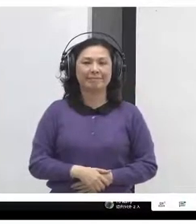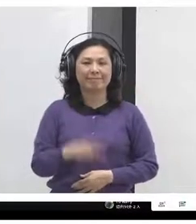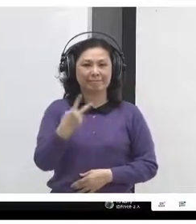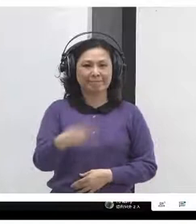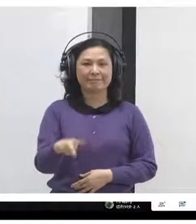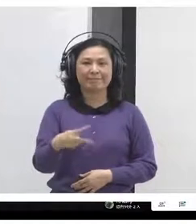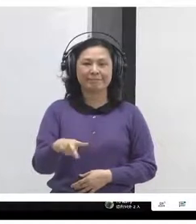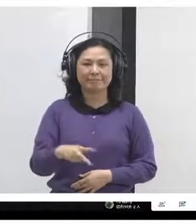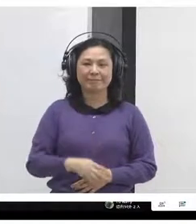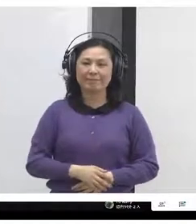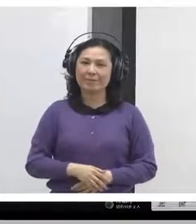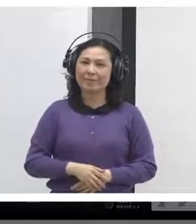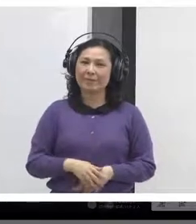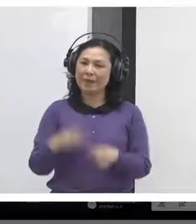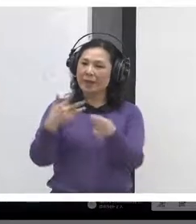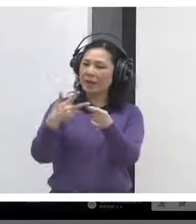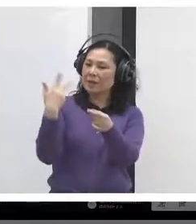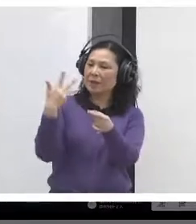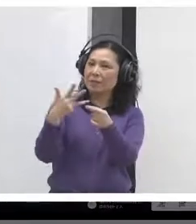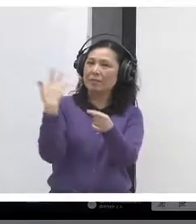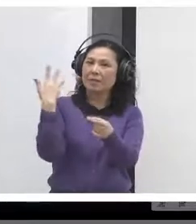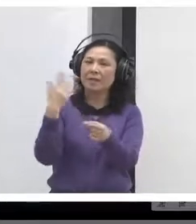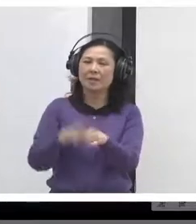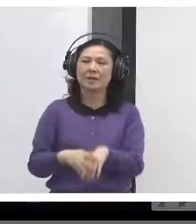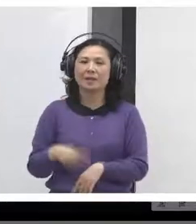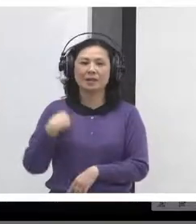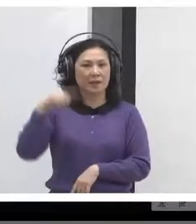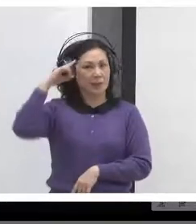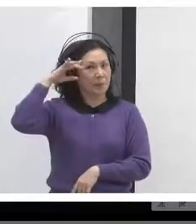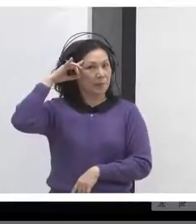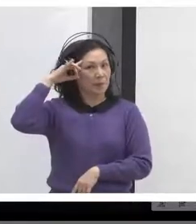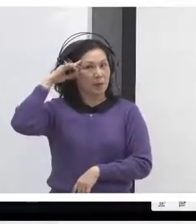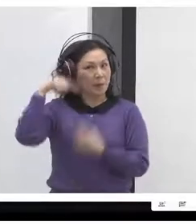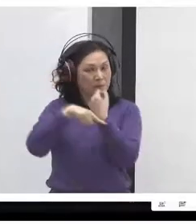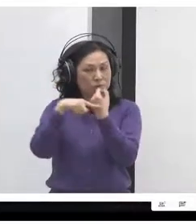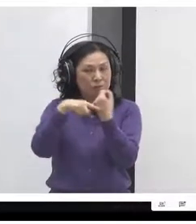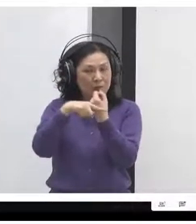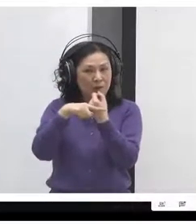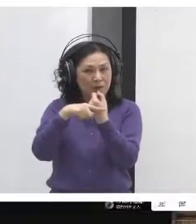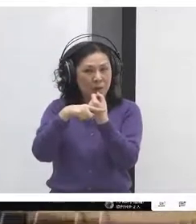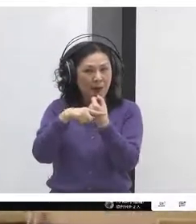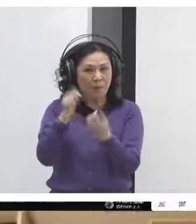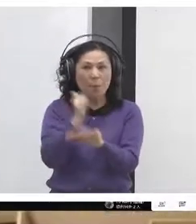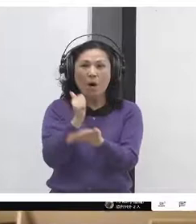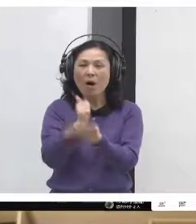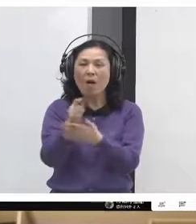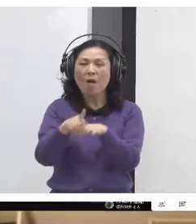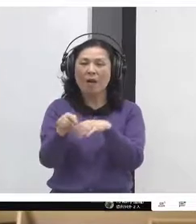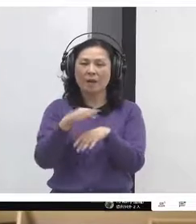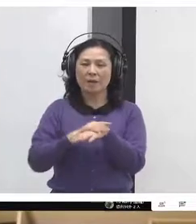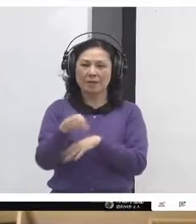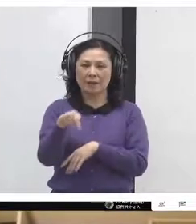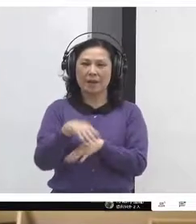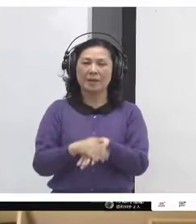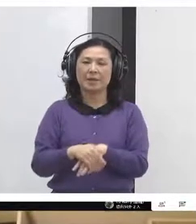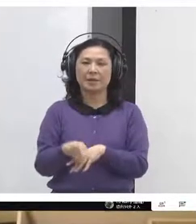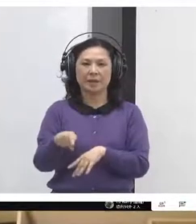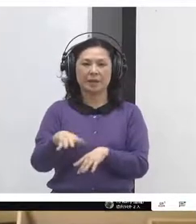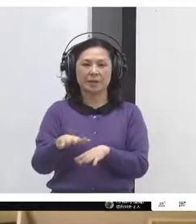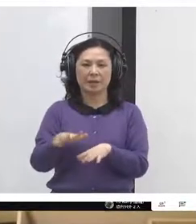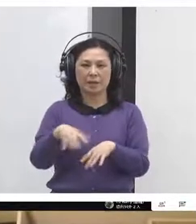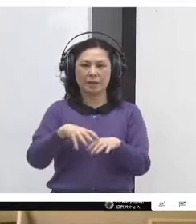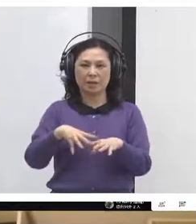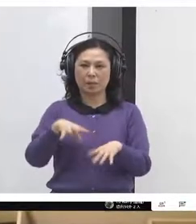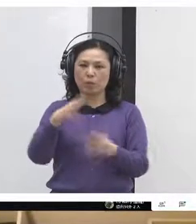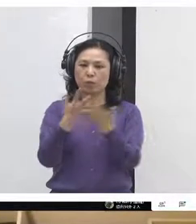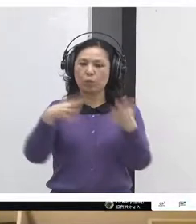seven or eight years ago, I developed a discussion platform, community discussion platform called Thinking Box. And for the last two years,'ve been